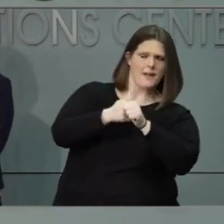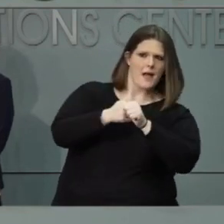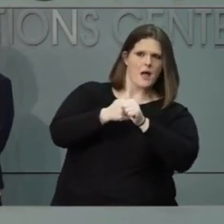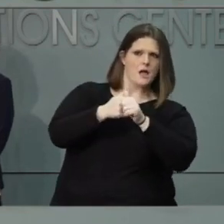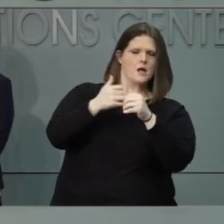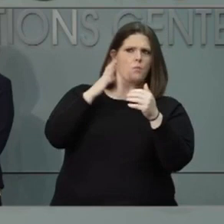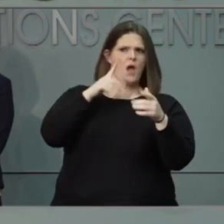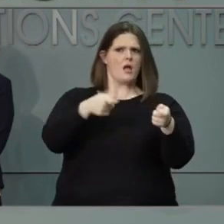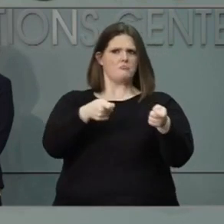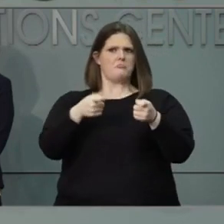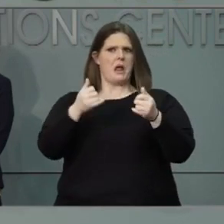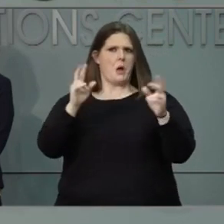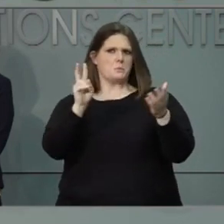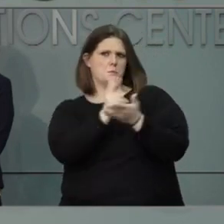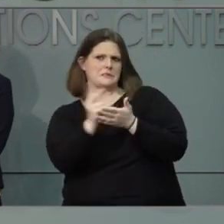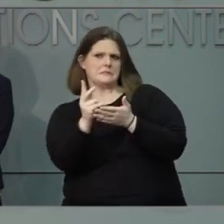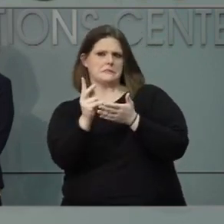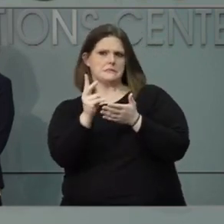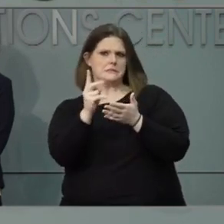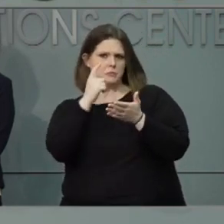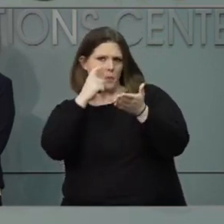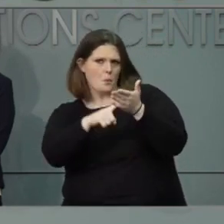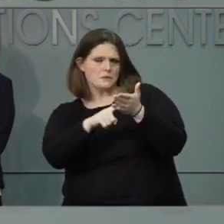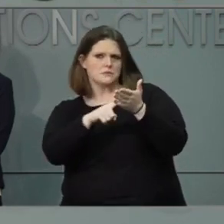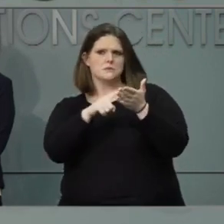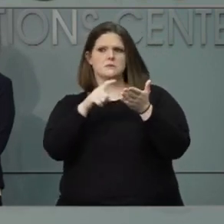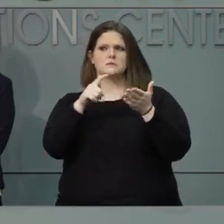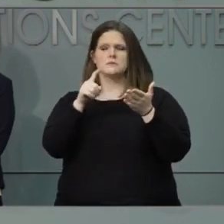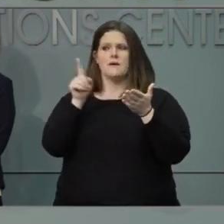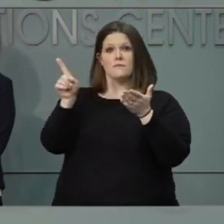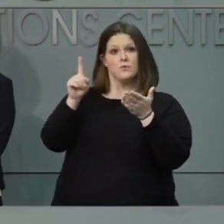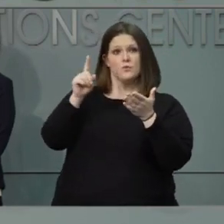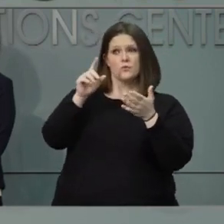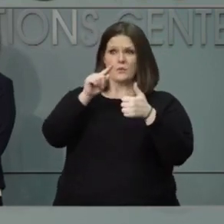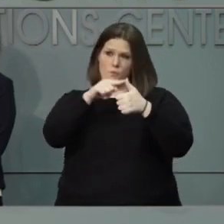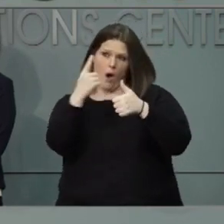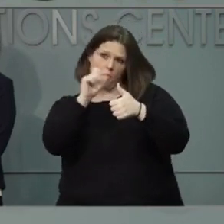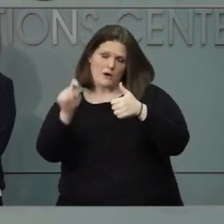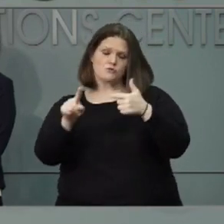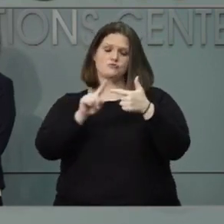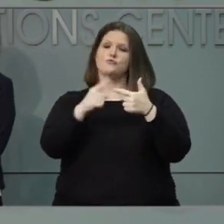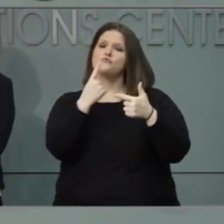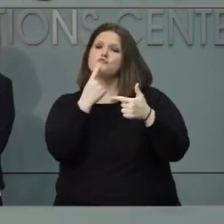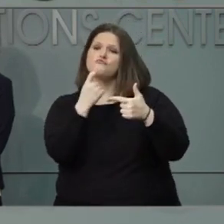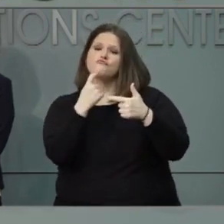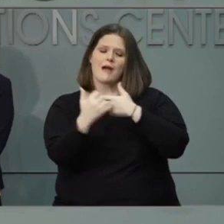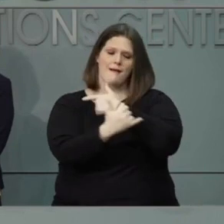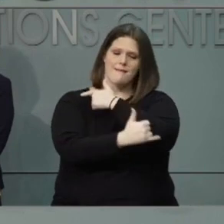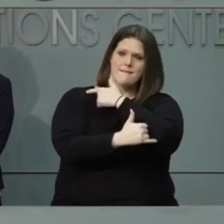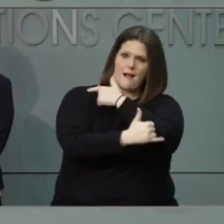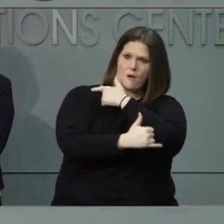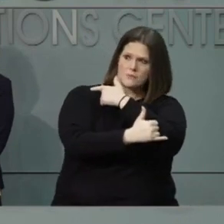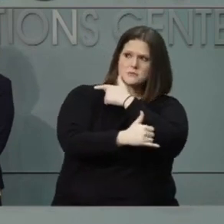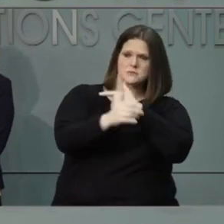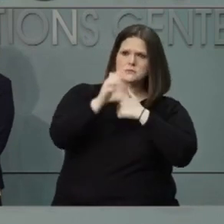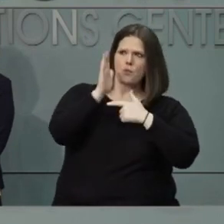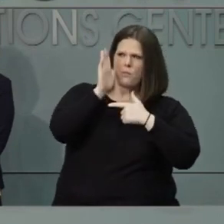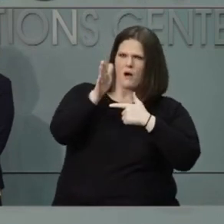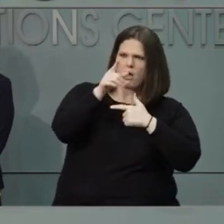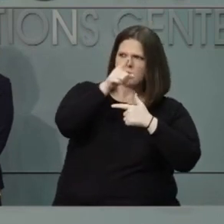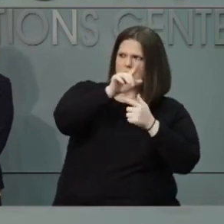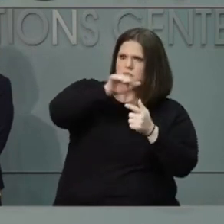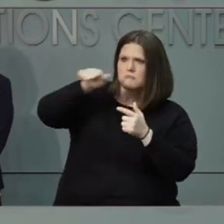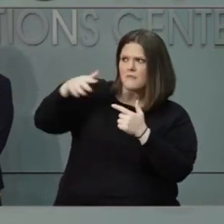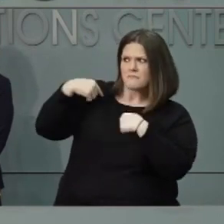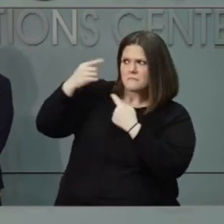you gotten any requests from the red counties or other counties for help? And then also, some Republican senators had